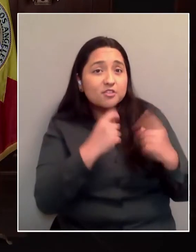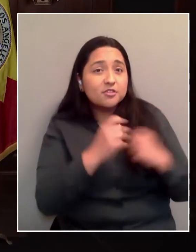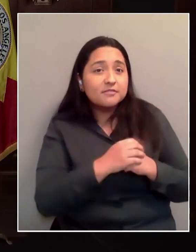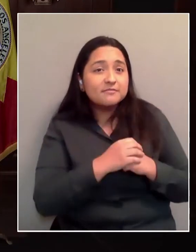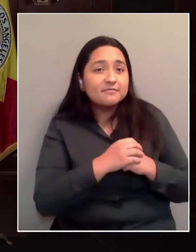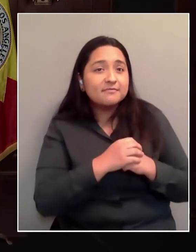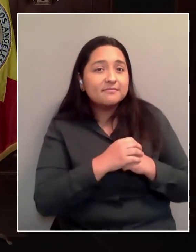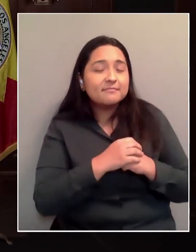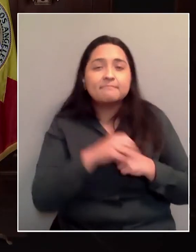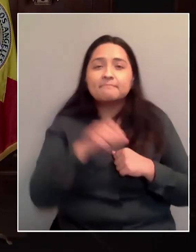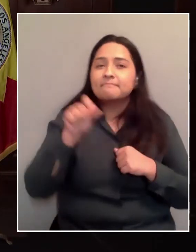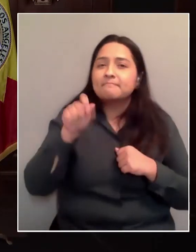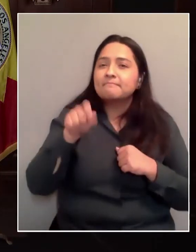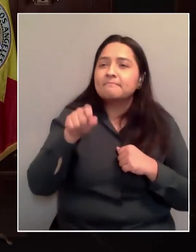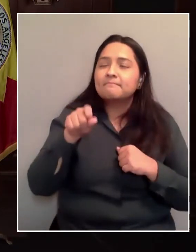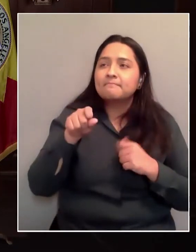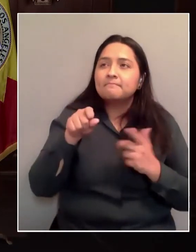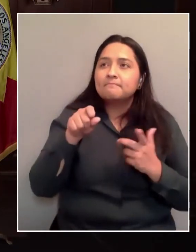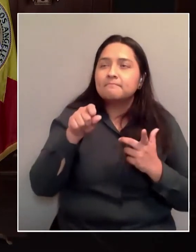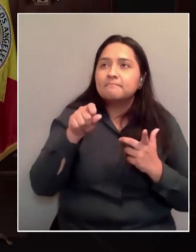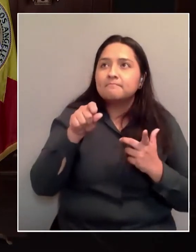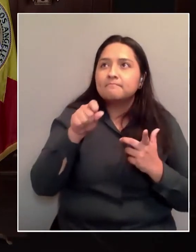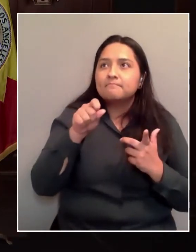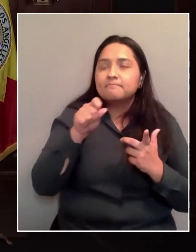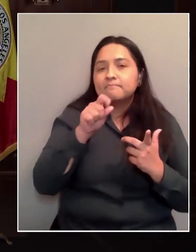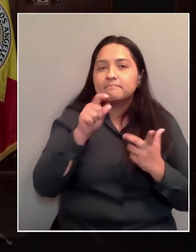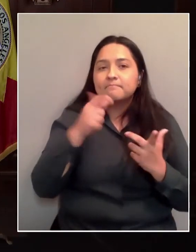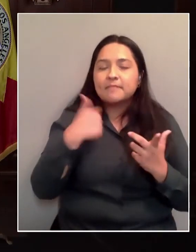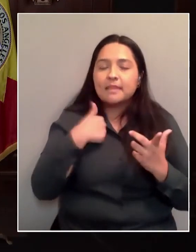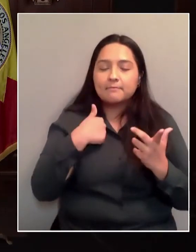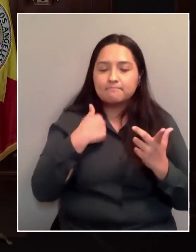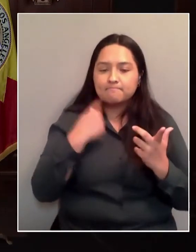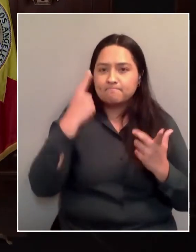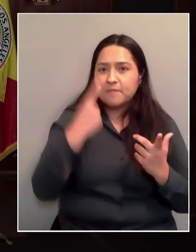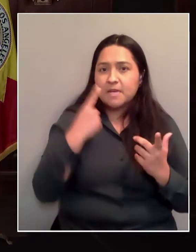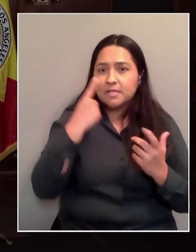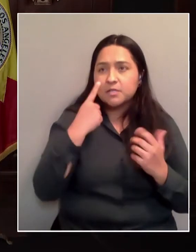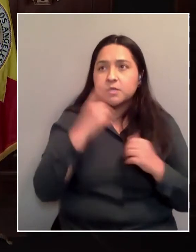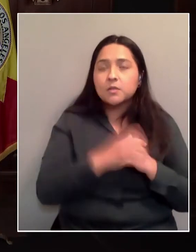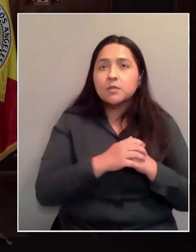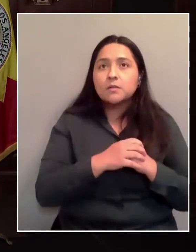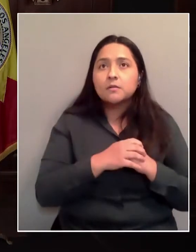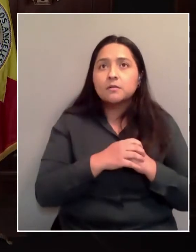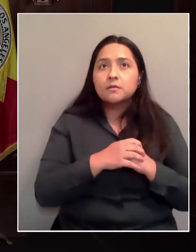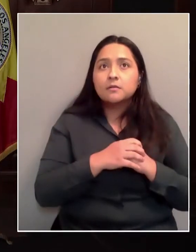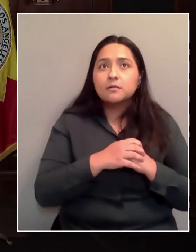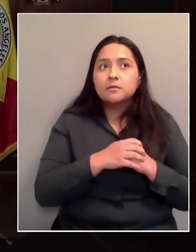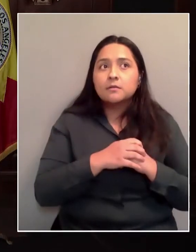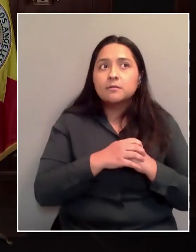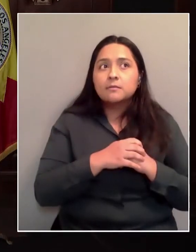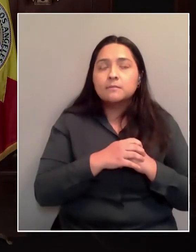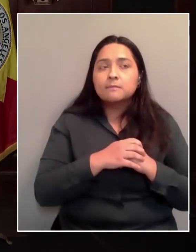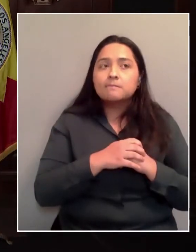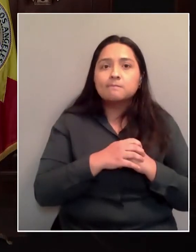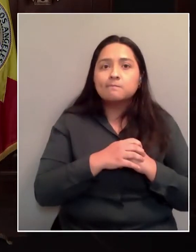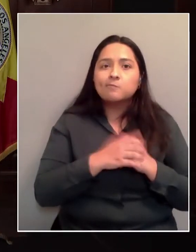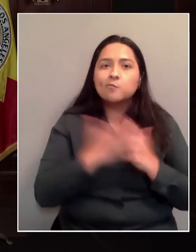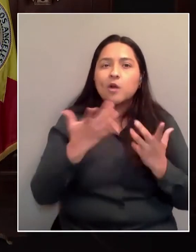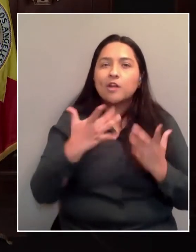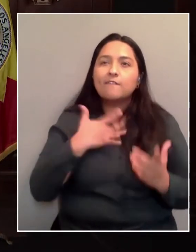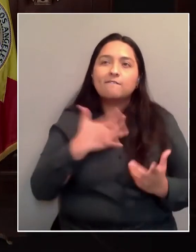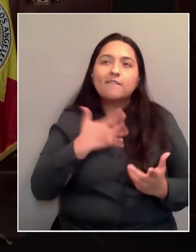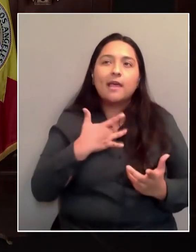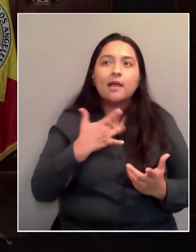Yeah, just really quickly, I wonder for you what you see as the biggest stopping